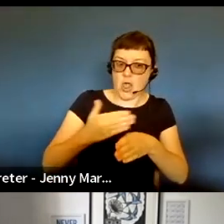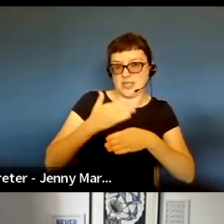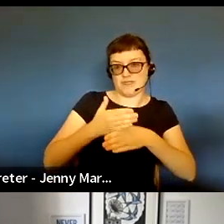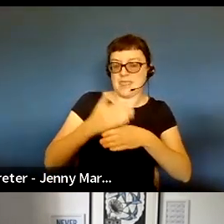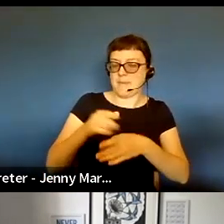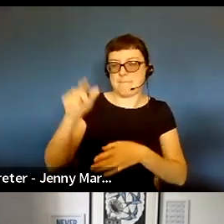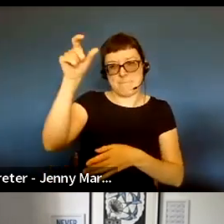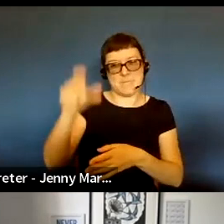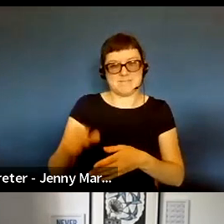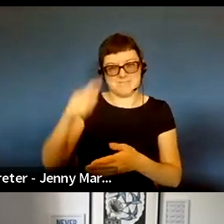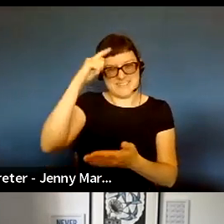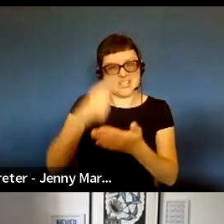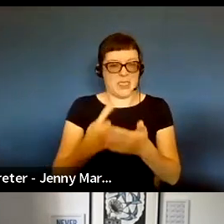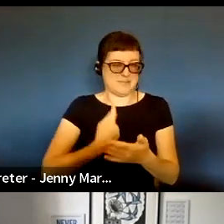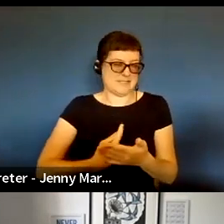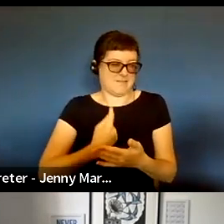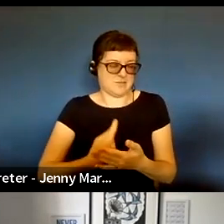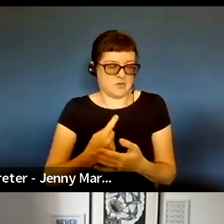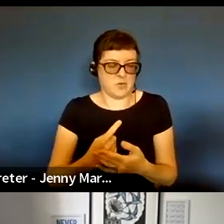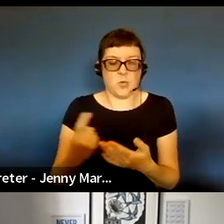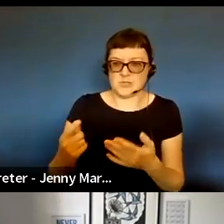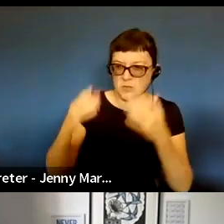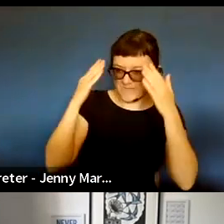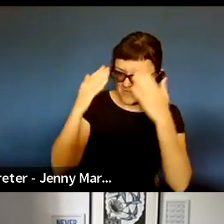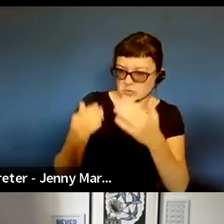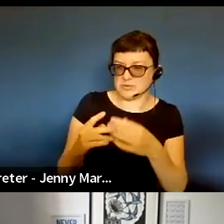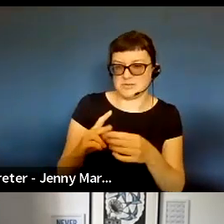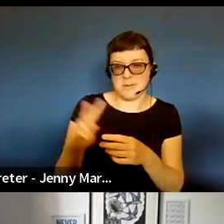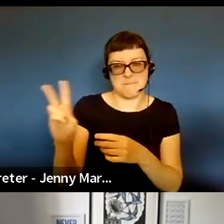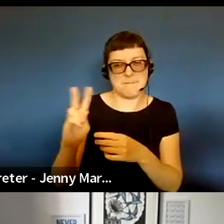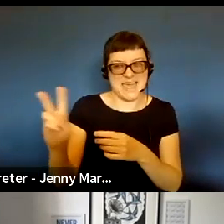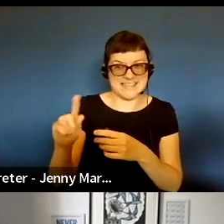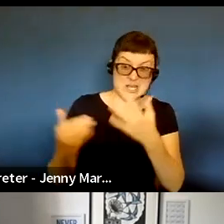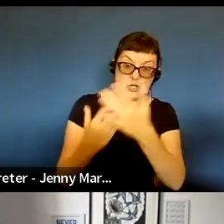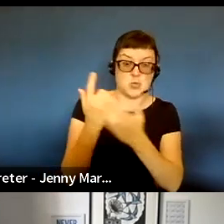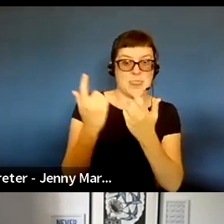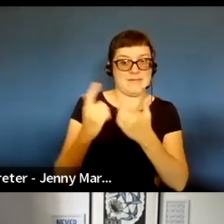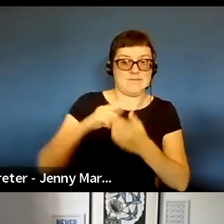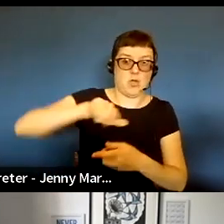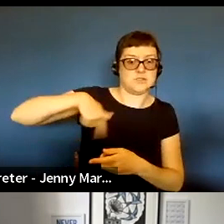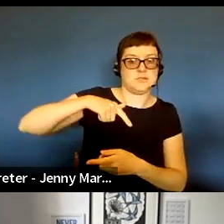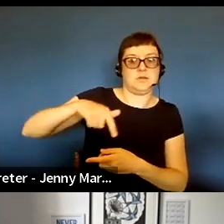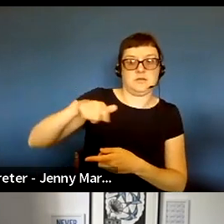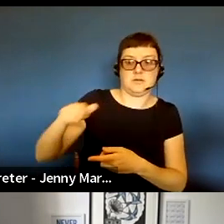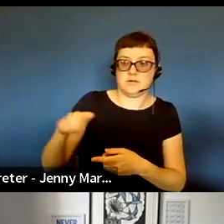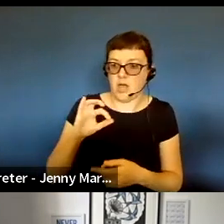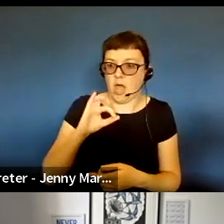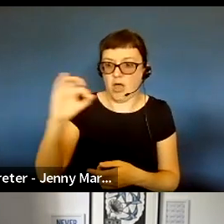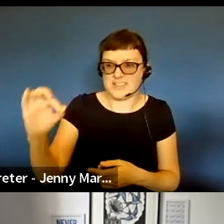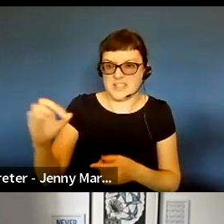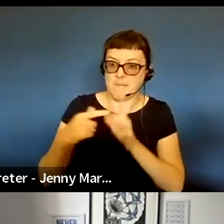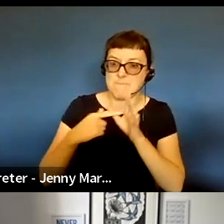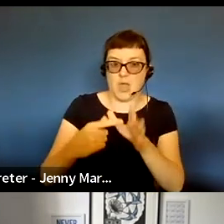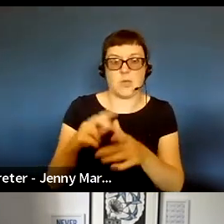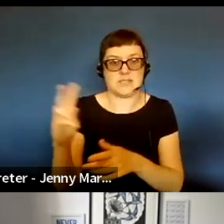the fund's focus on supporting pairs or collaborators was an innovation for us, asking people to apply